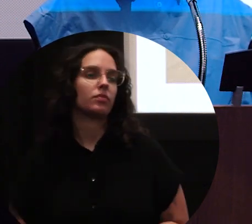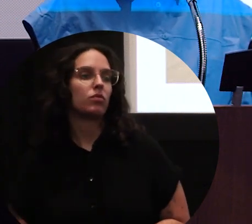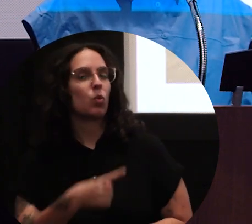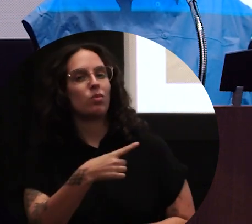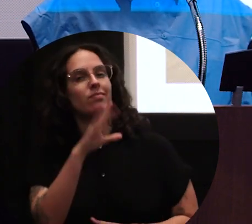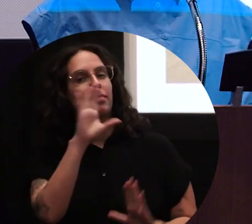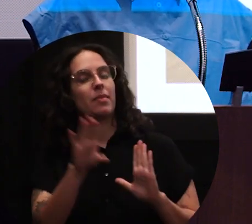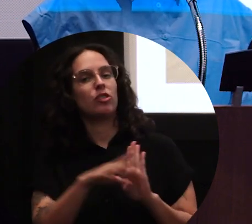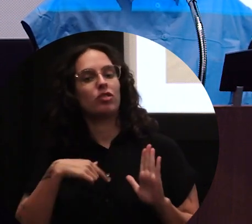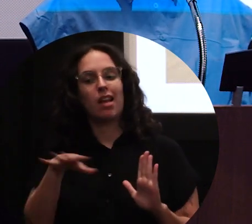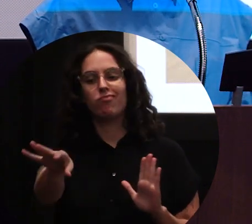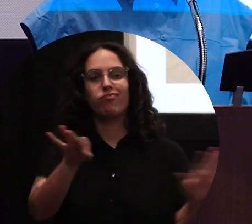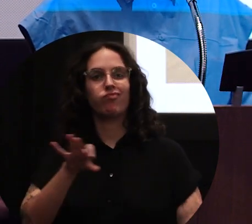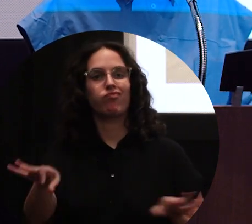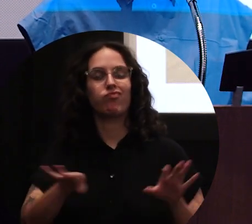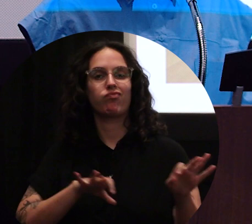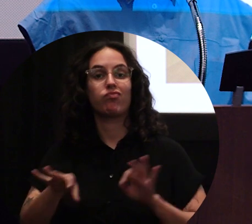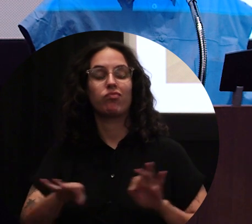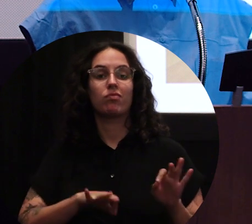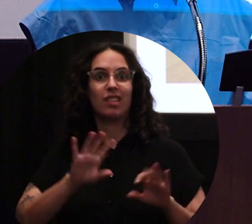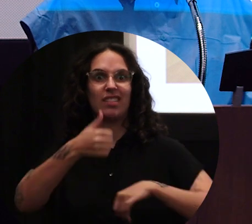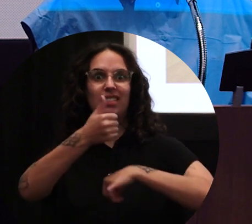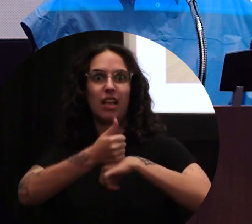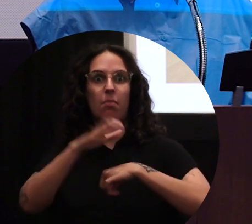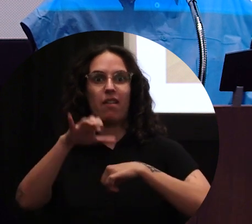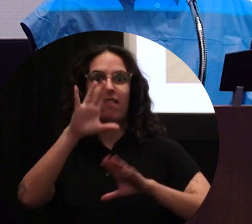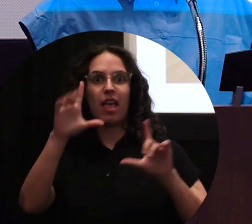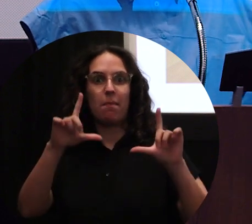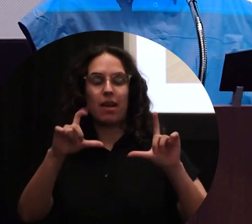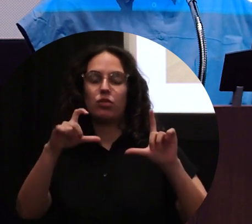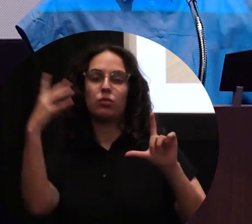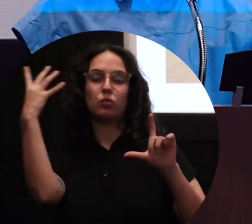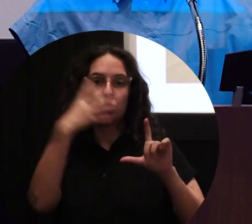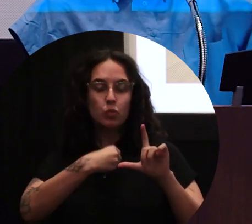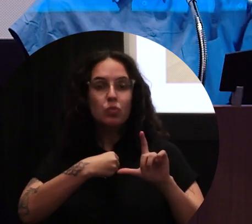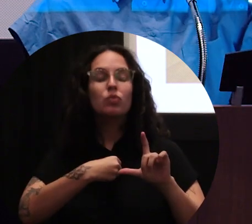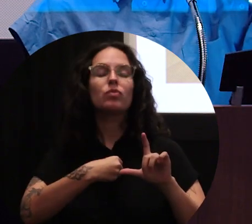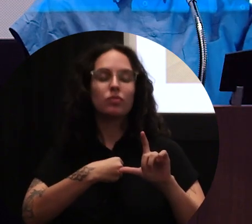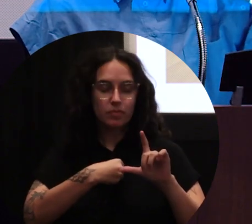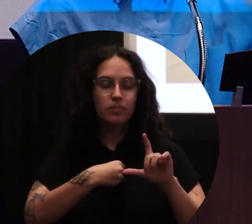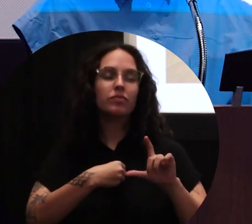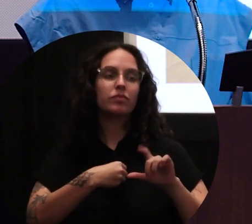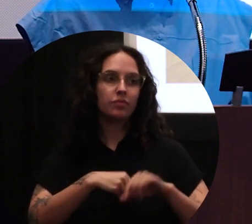pulled together. The compositions are really wonderful. And I've been just having them as kind of like